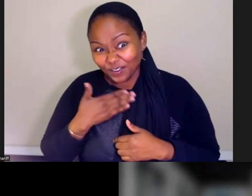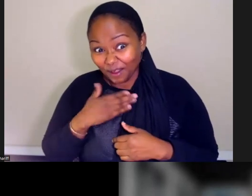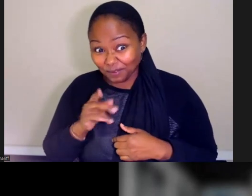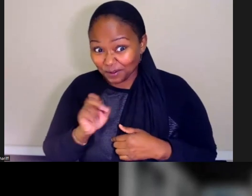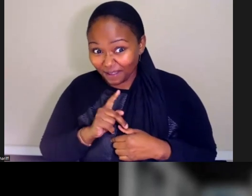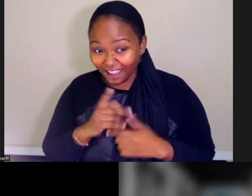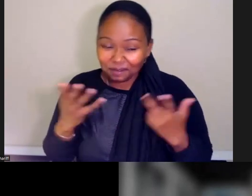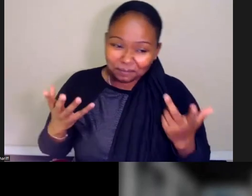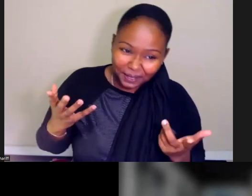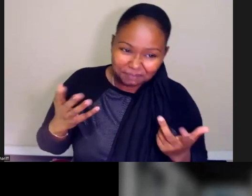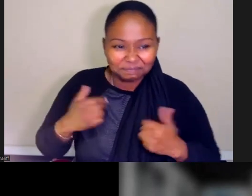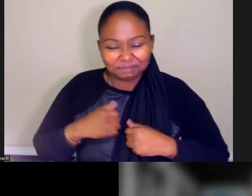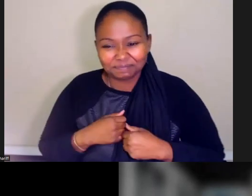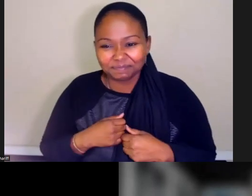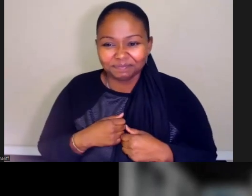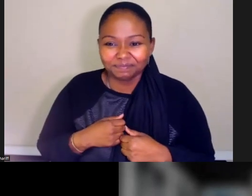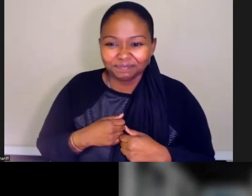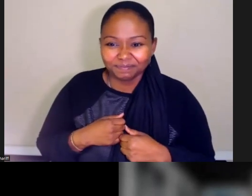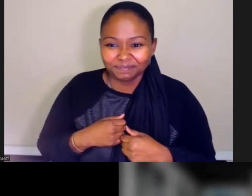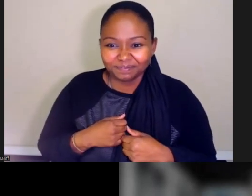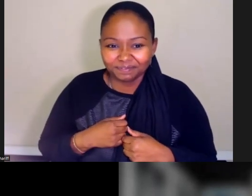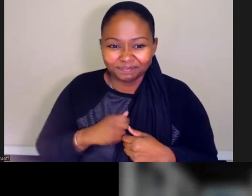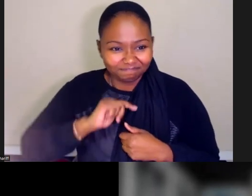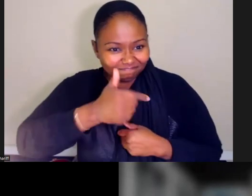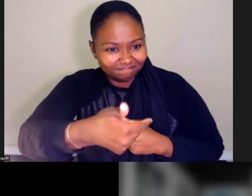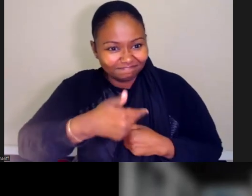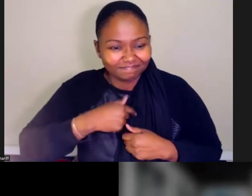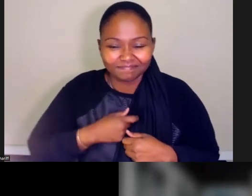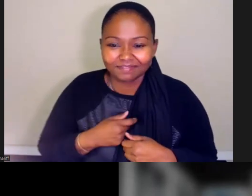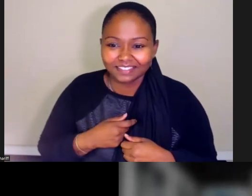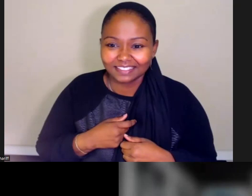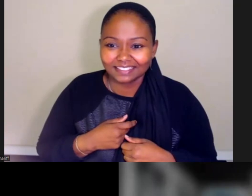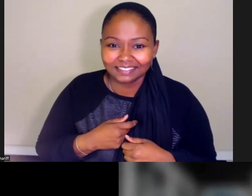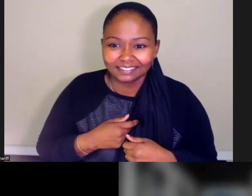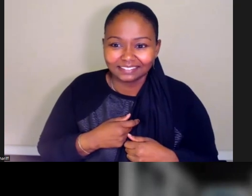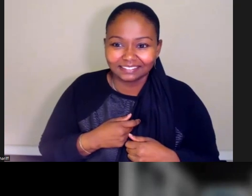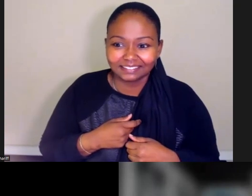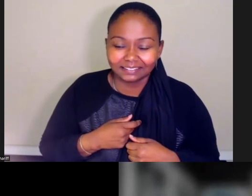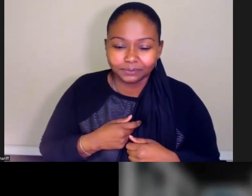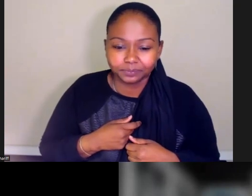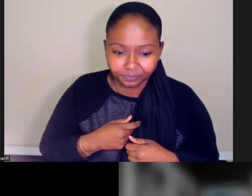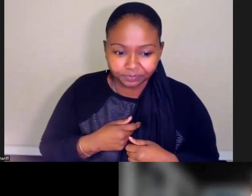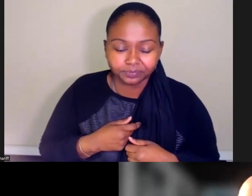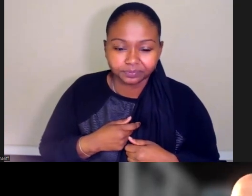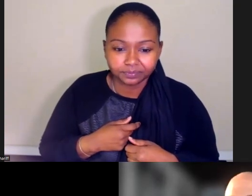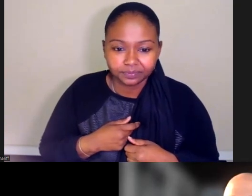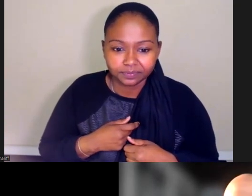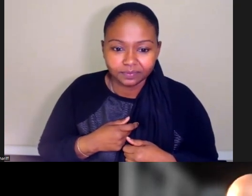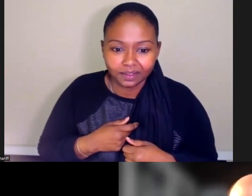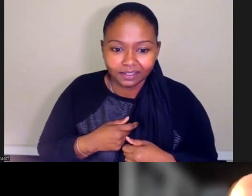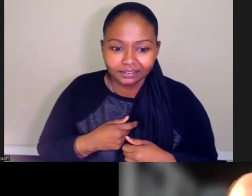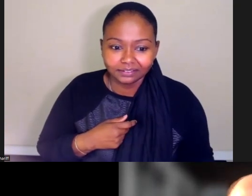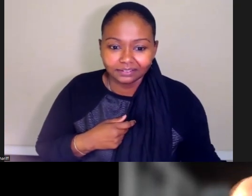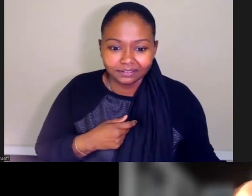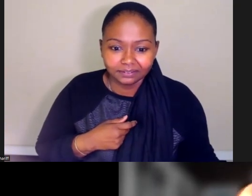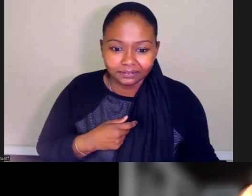your sabbatical, but I'll turn it over to you now to lead the rest of the discussion. Yeah, no, it's definitely